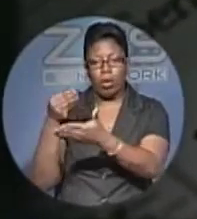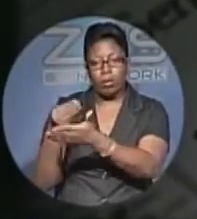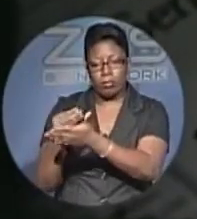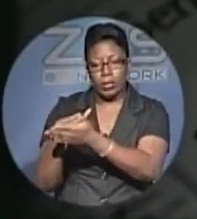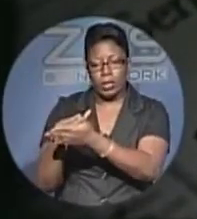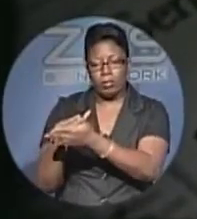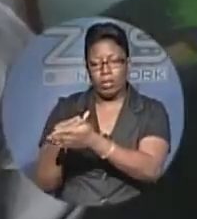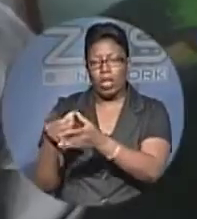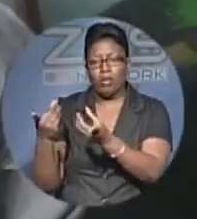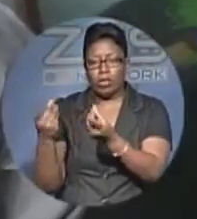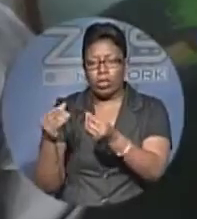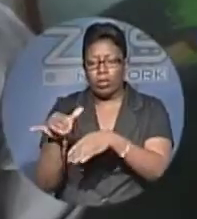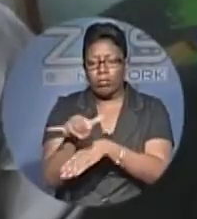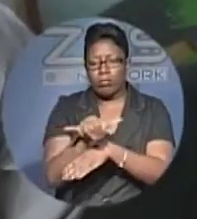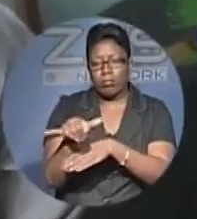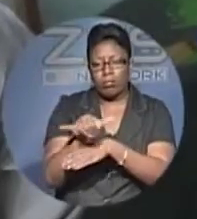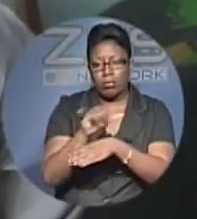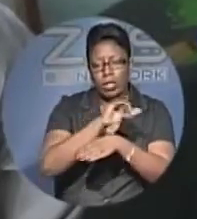doing the same work.